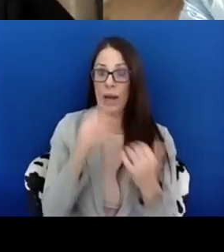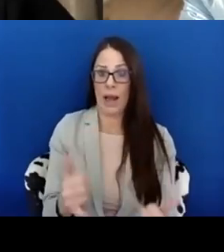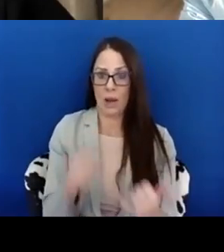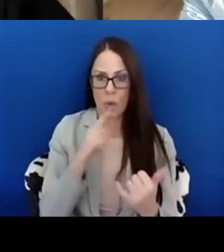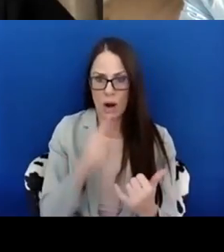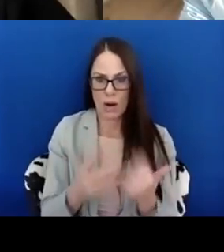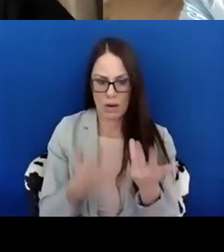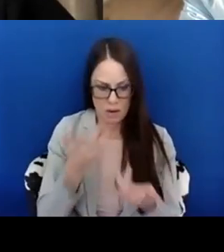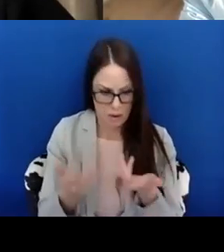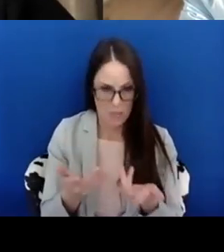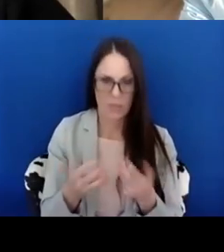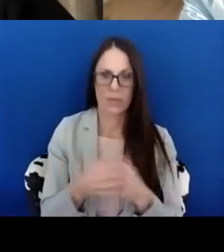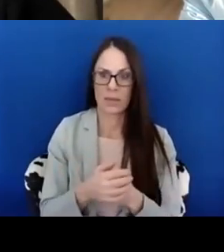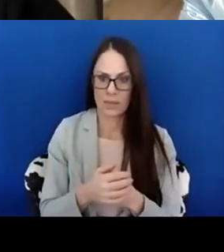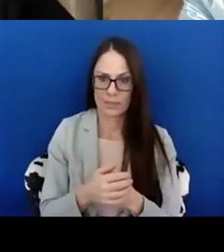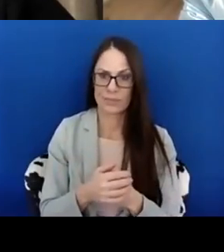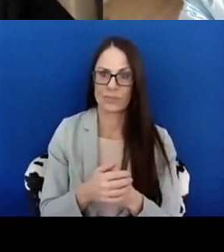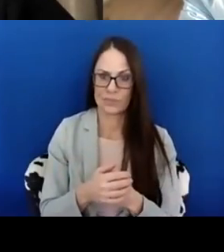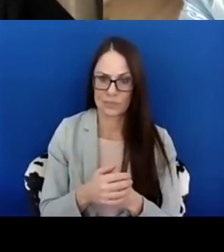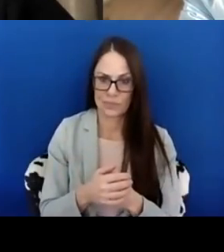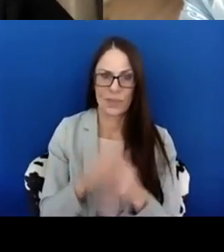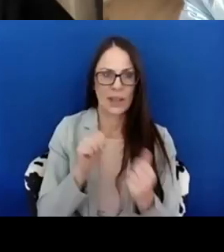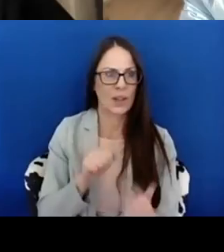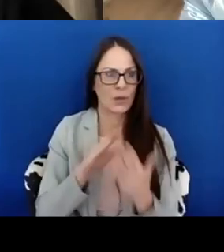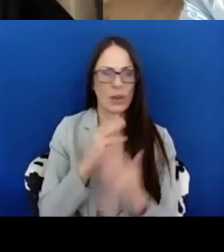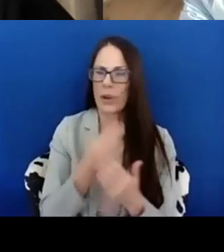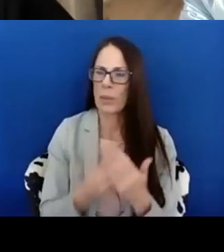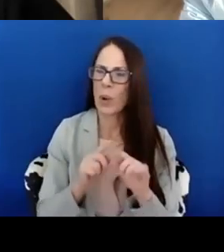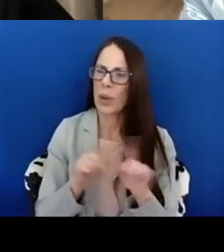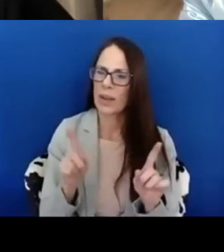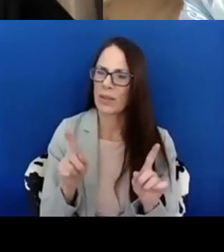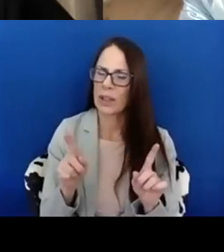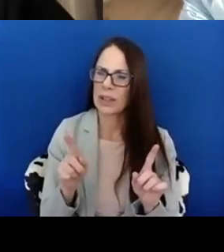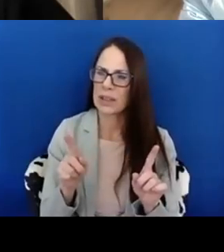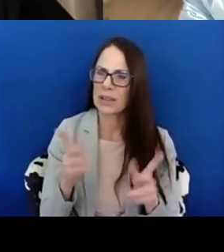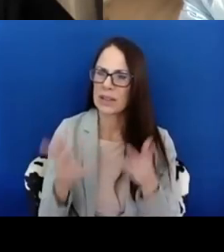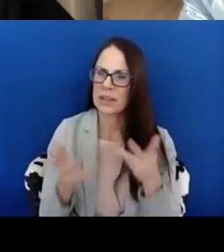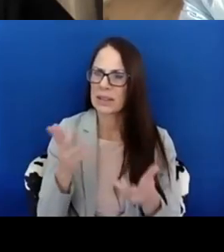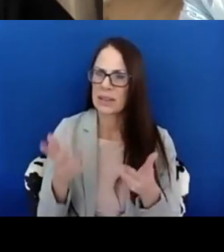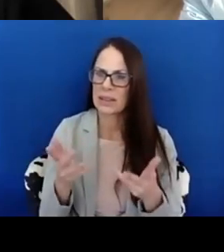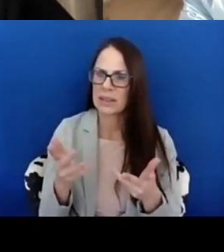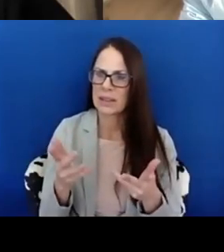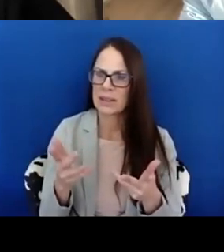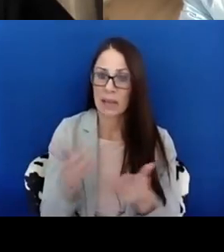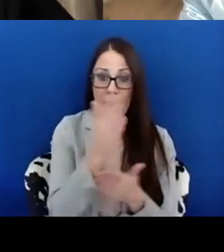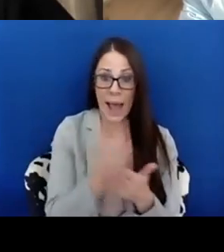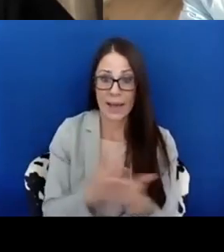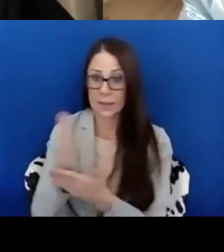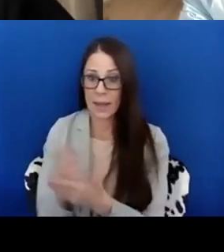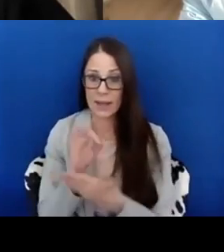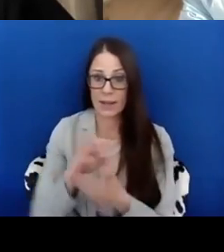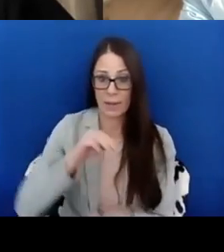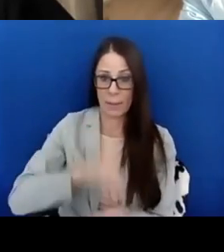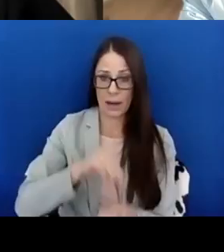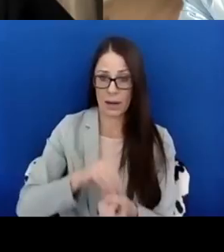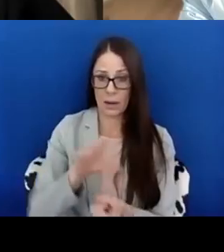both different aspects of medical care. I think here particularly